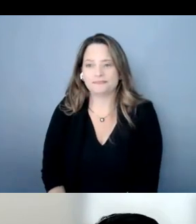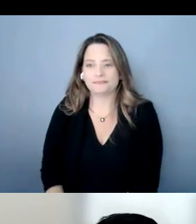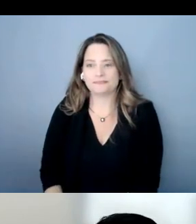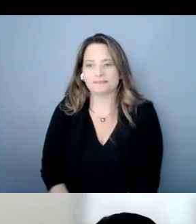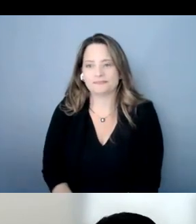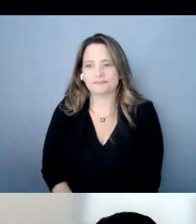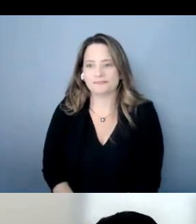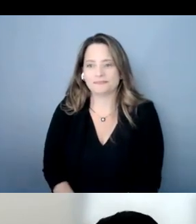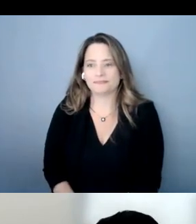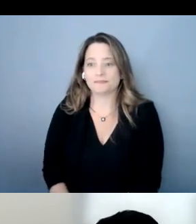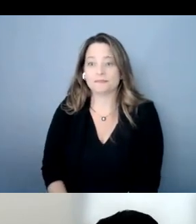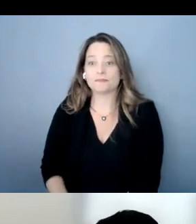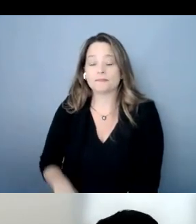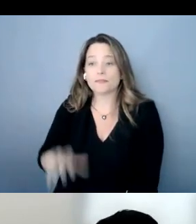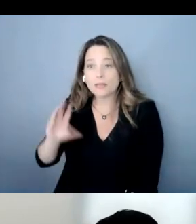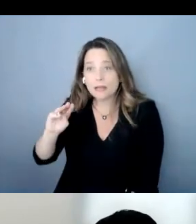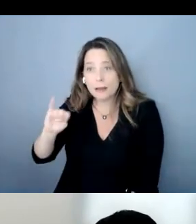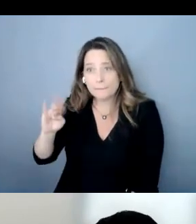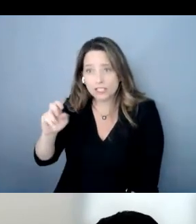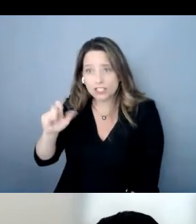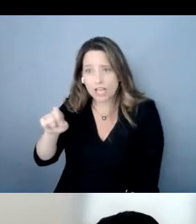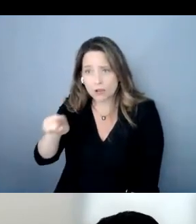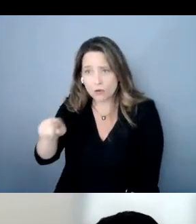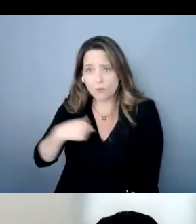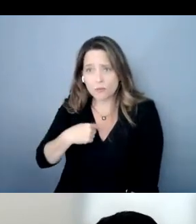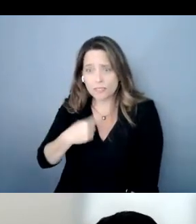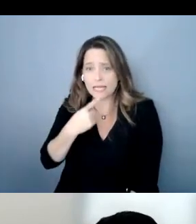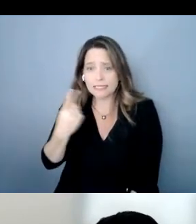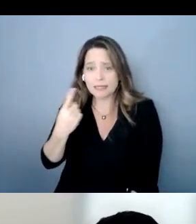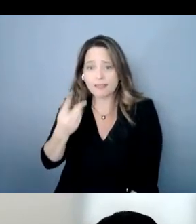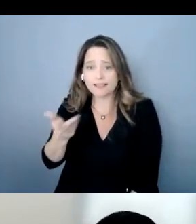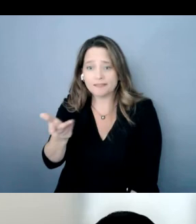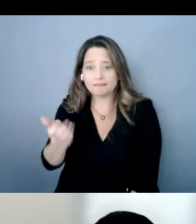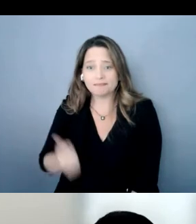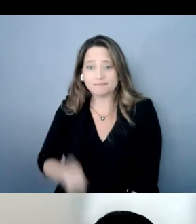uh michelle do you have something you would like to contribute